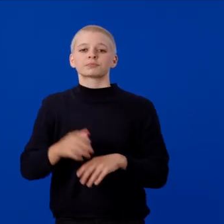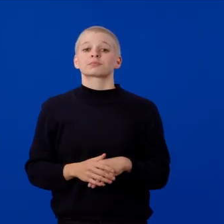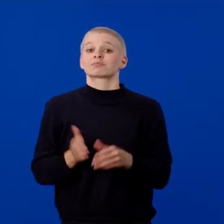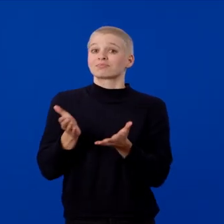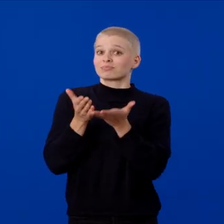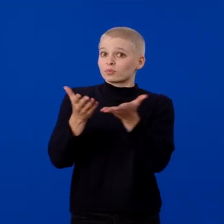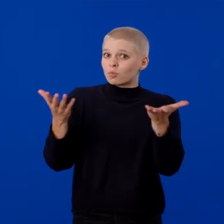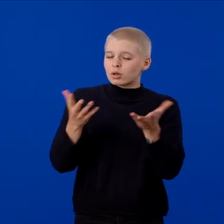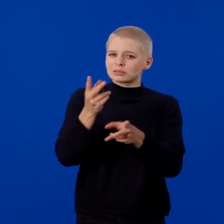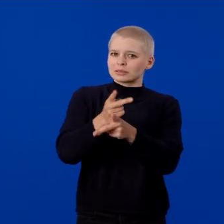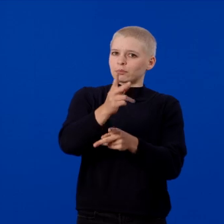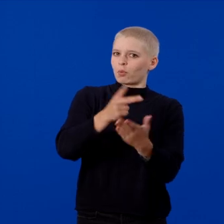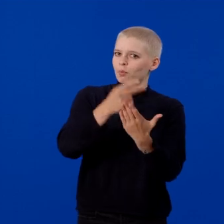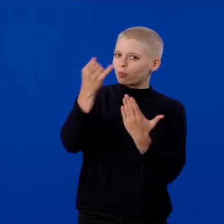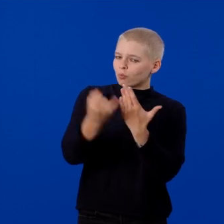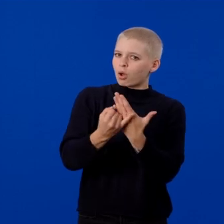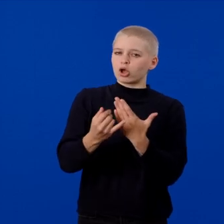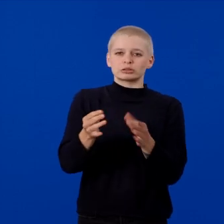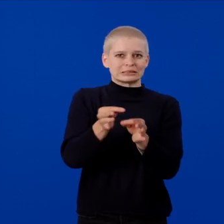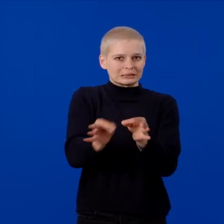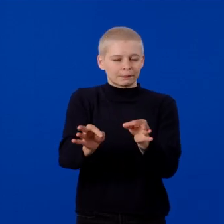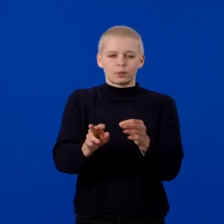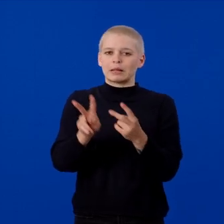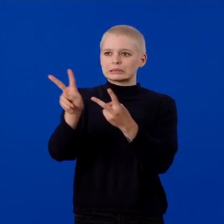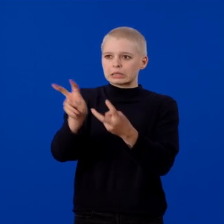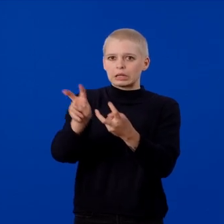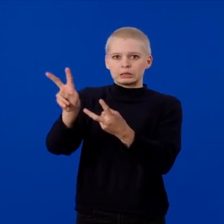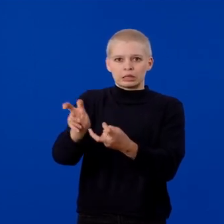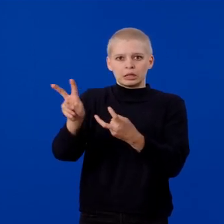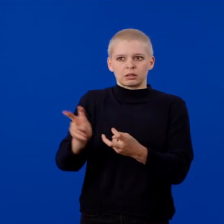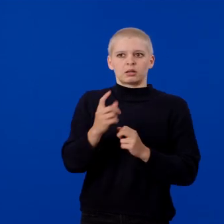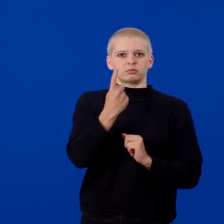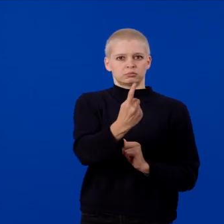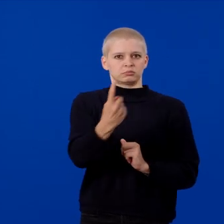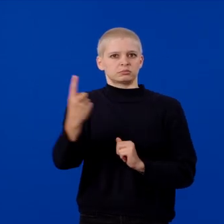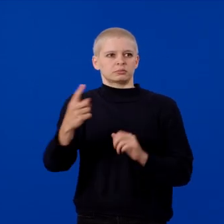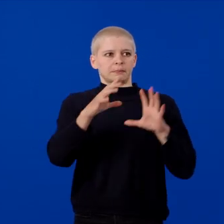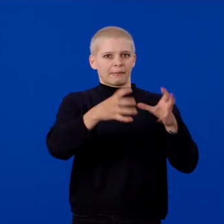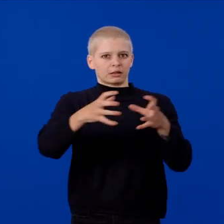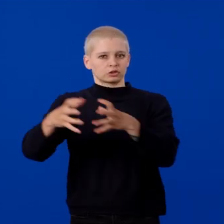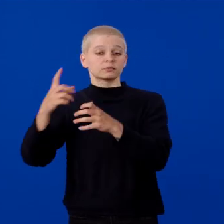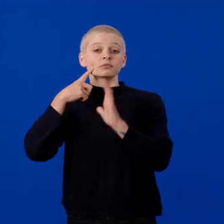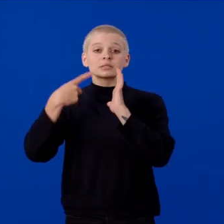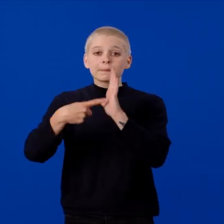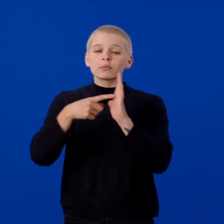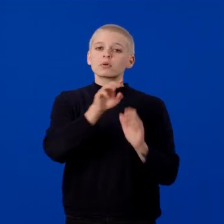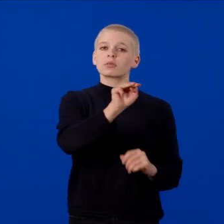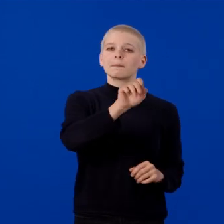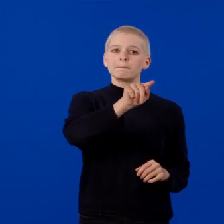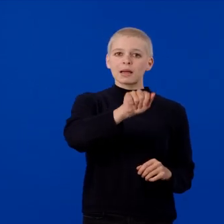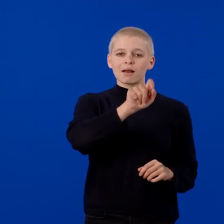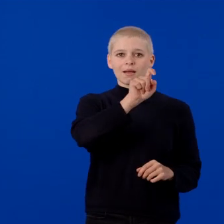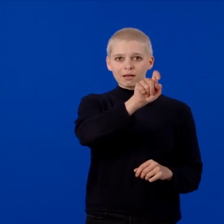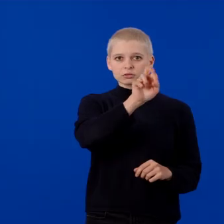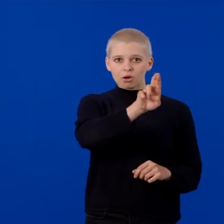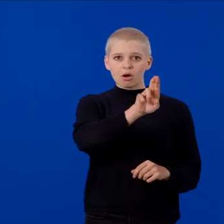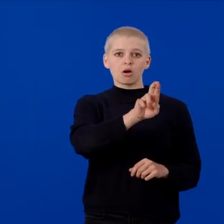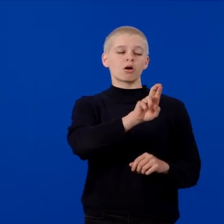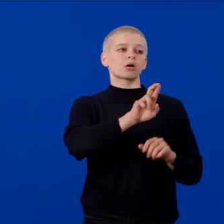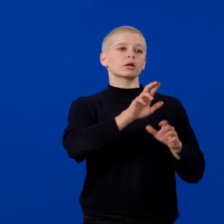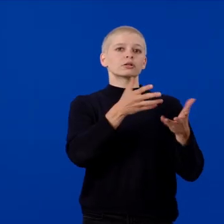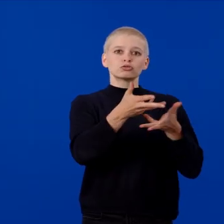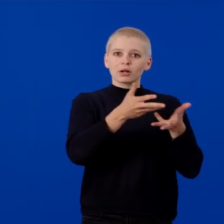to keep your project lean by installing individual packages. For context, you could install the Meta XR Interaction SDK.